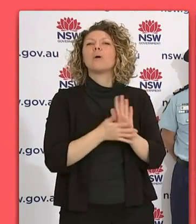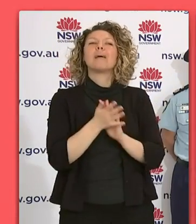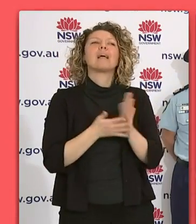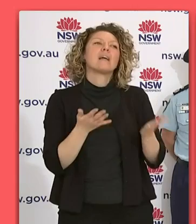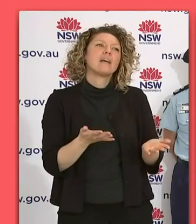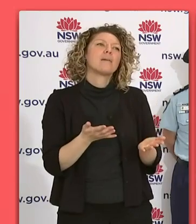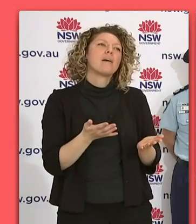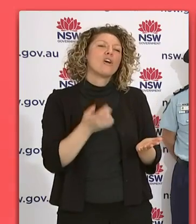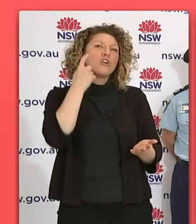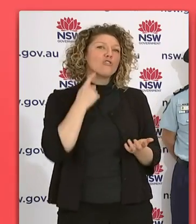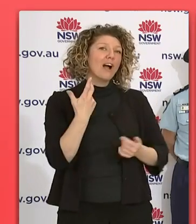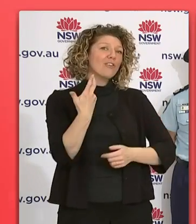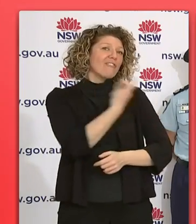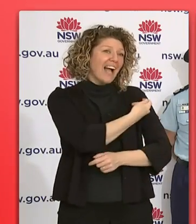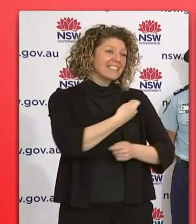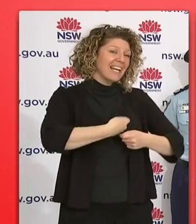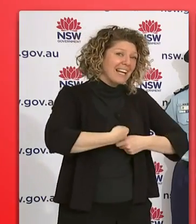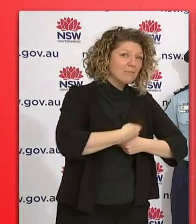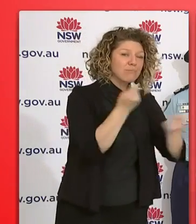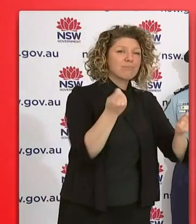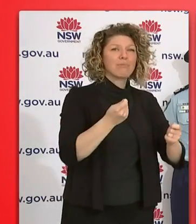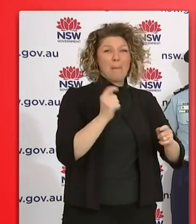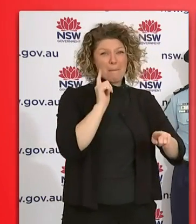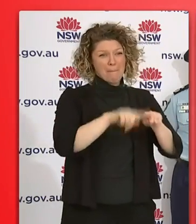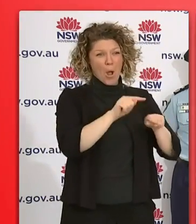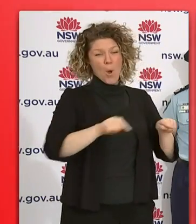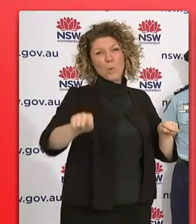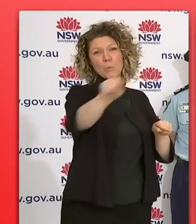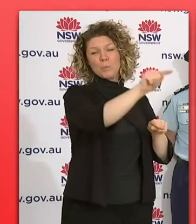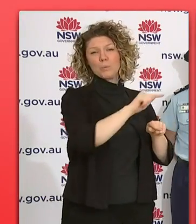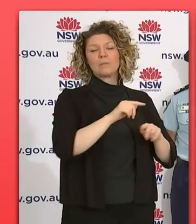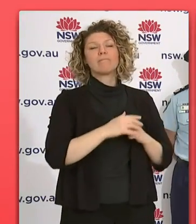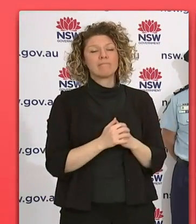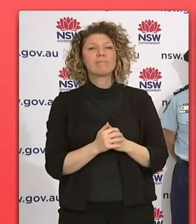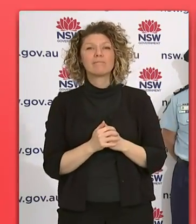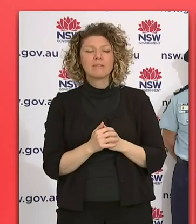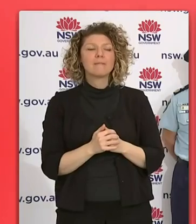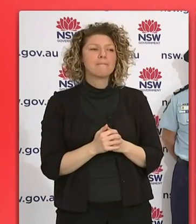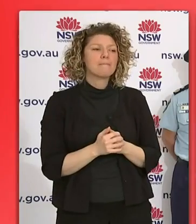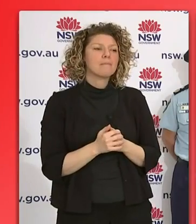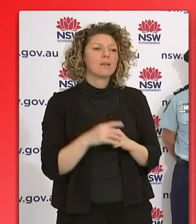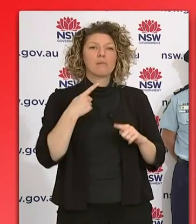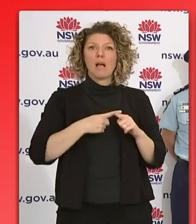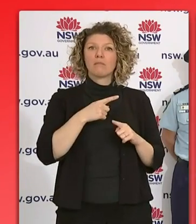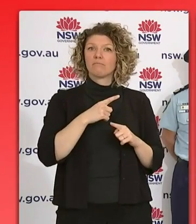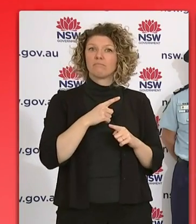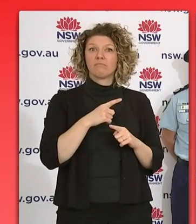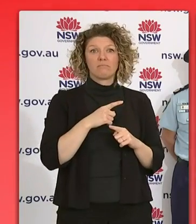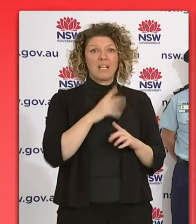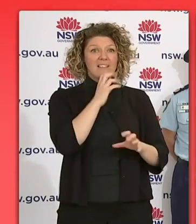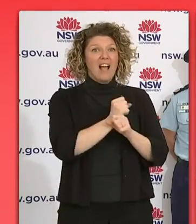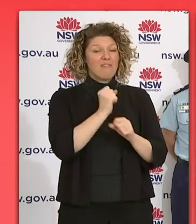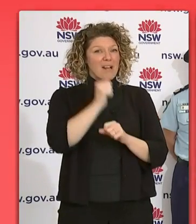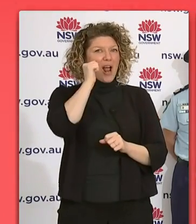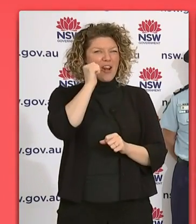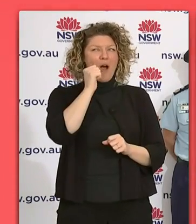try and vaccinate as many people as possible and provide support. I want to acknowledge that the federal government has been under massive pressure